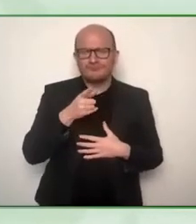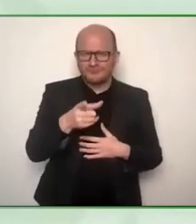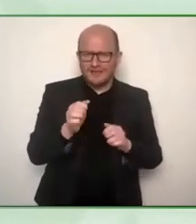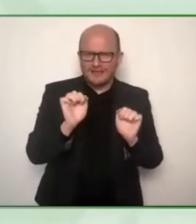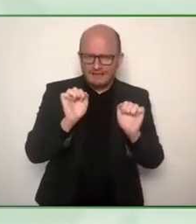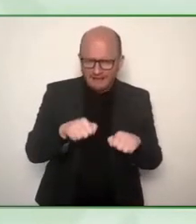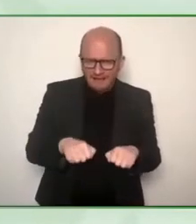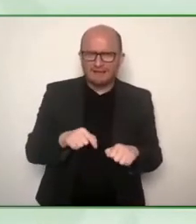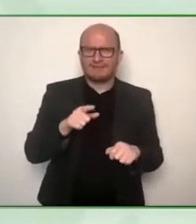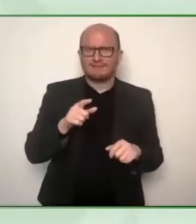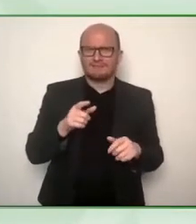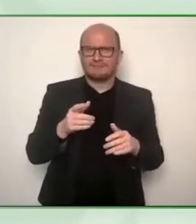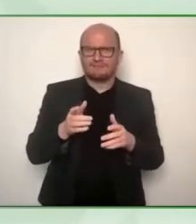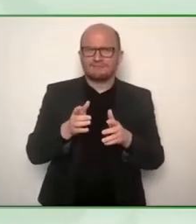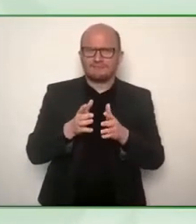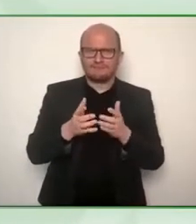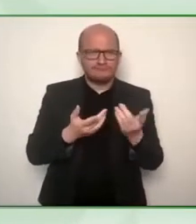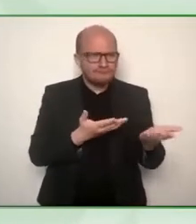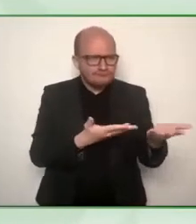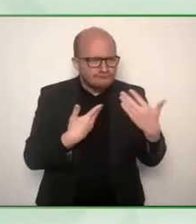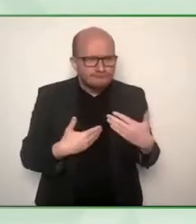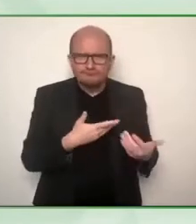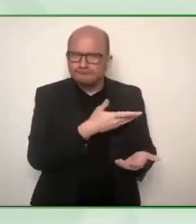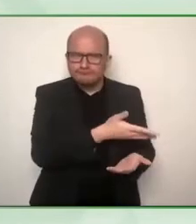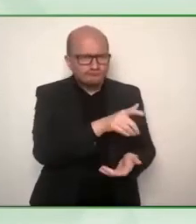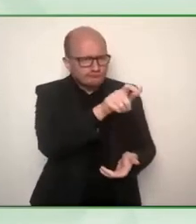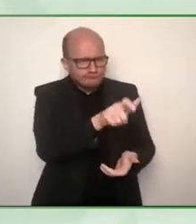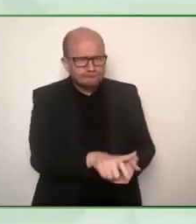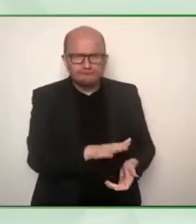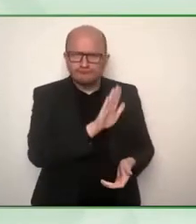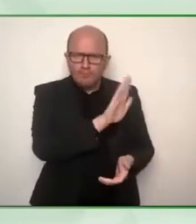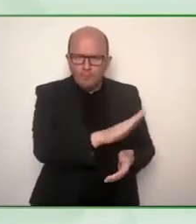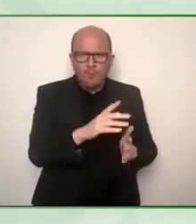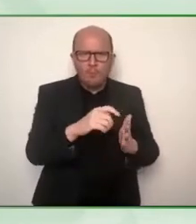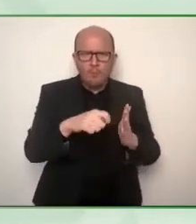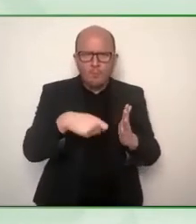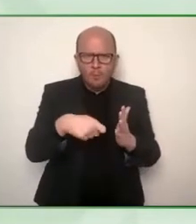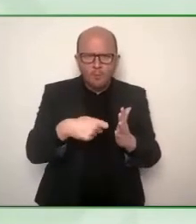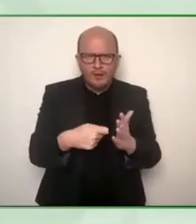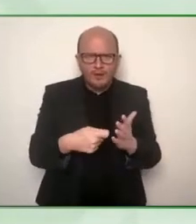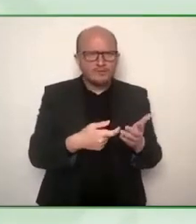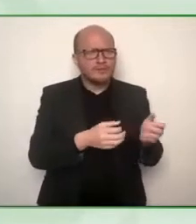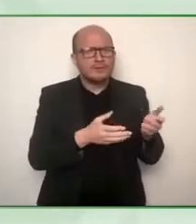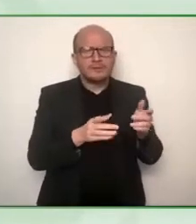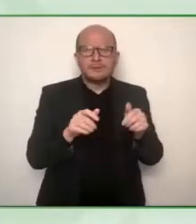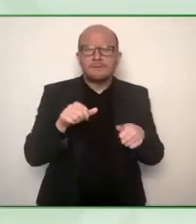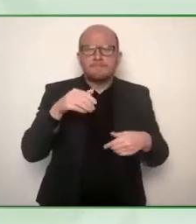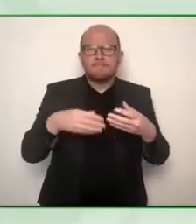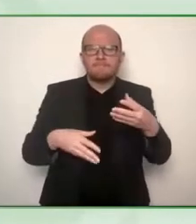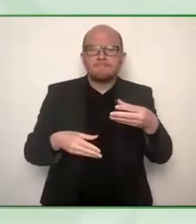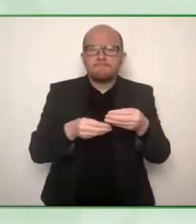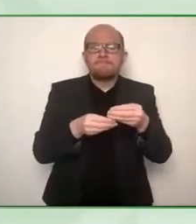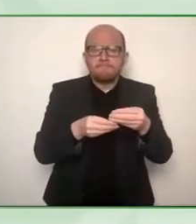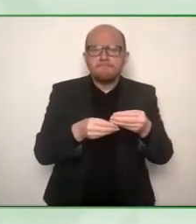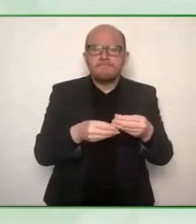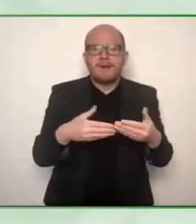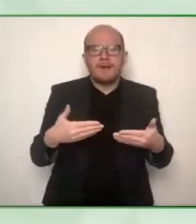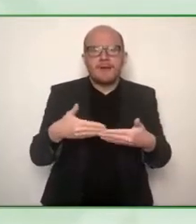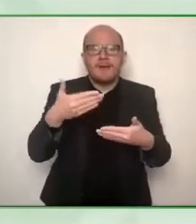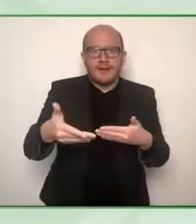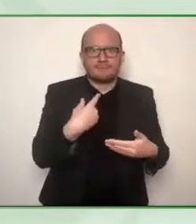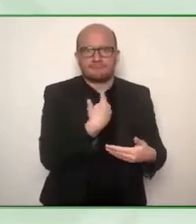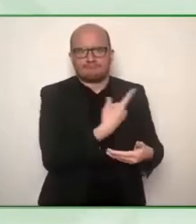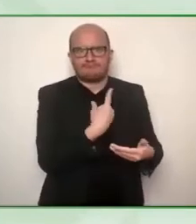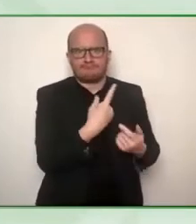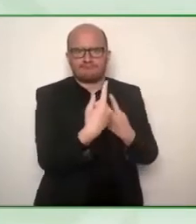RespectAbility project first and then we can dive in on our discussion. Fabulous, I am so thrilled to be at the